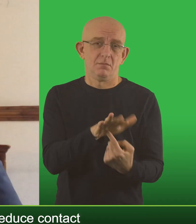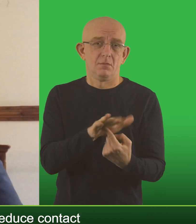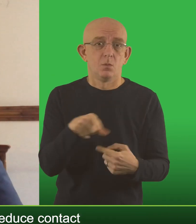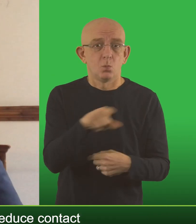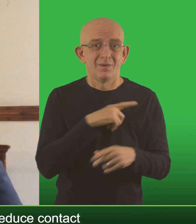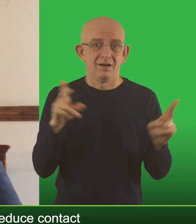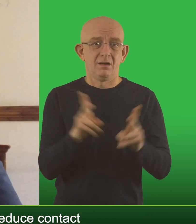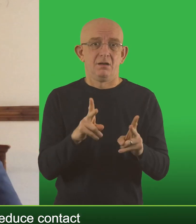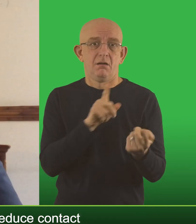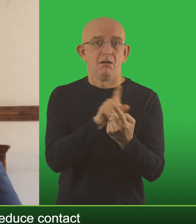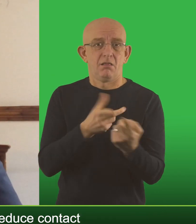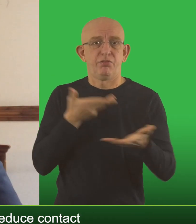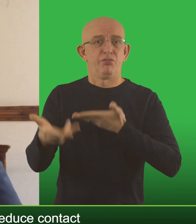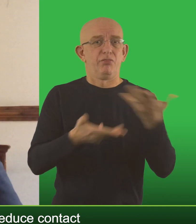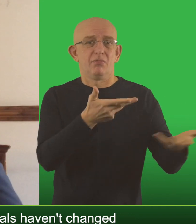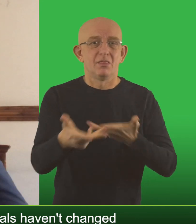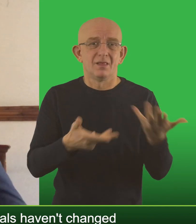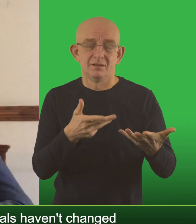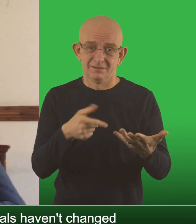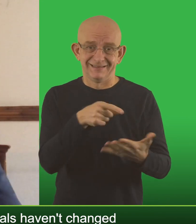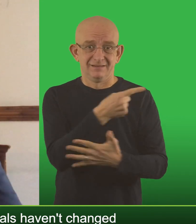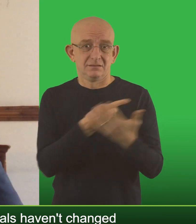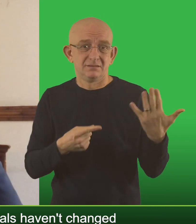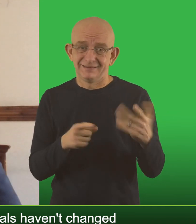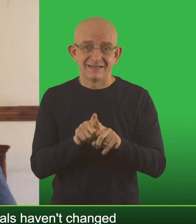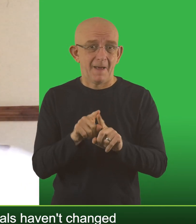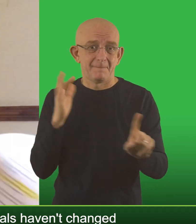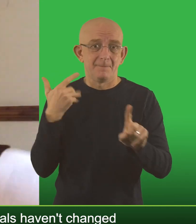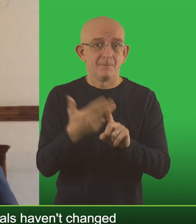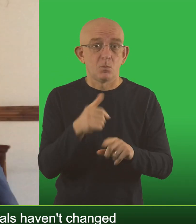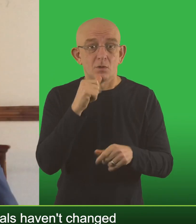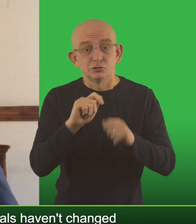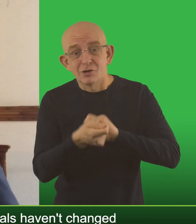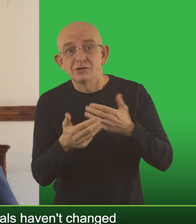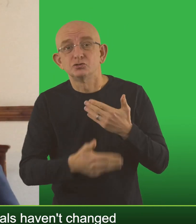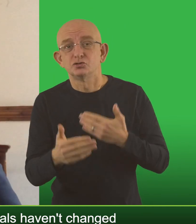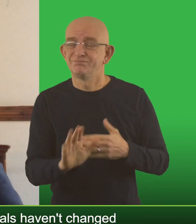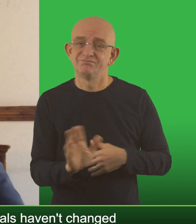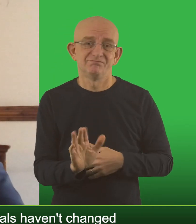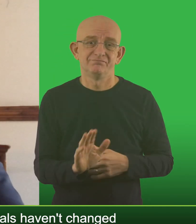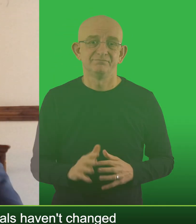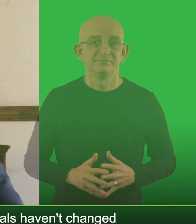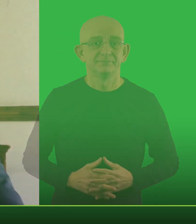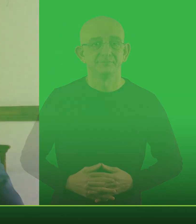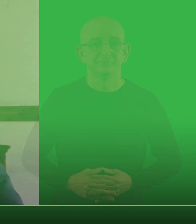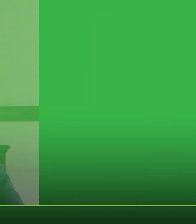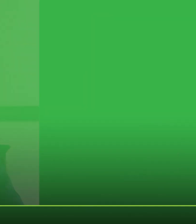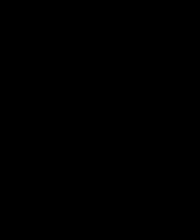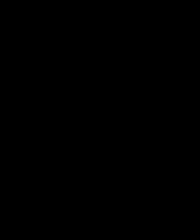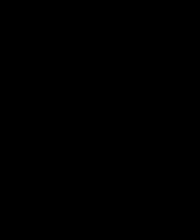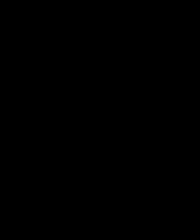It's important that we reduce contact and those things have made a difference but some of those fundamentals haven't changed and aren't going to change any time in the near future.